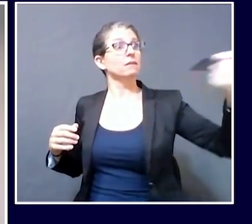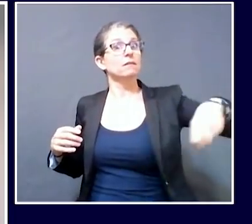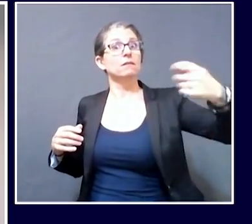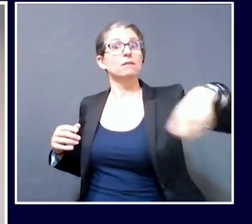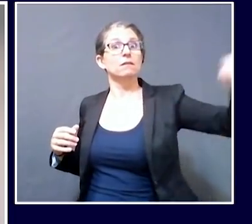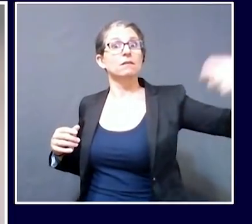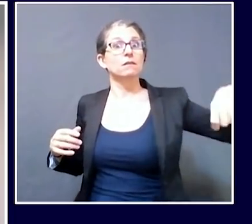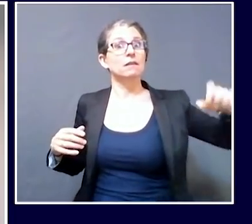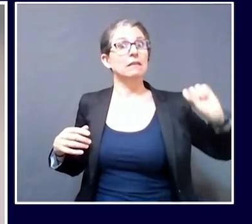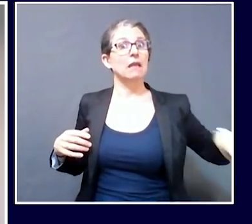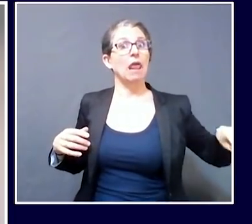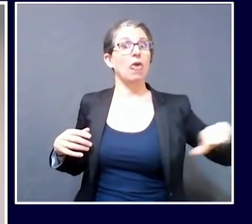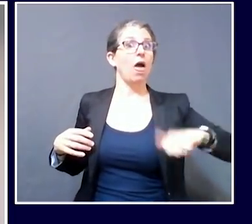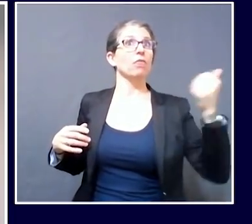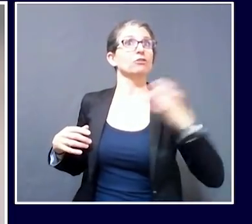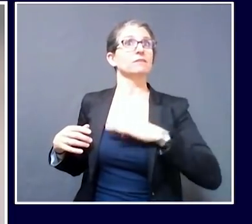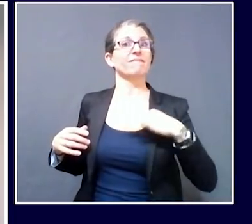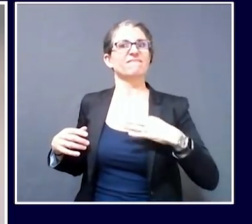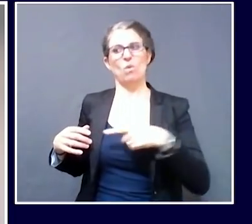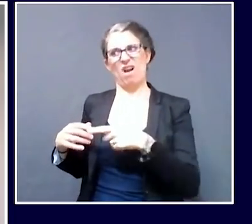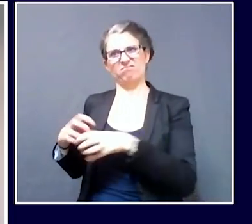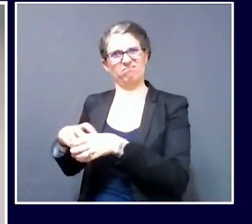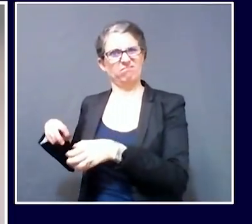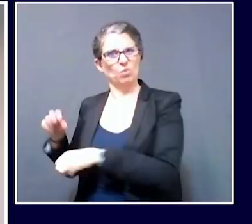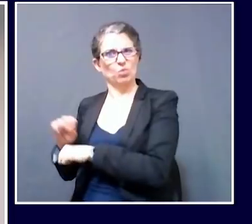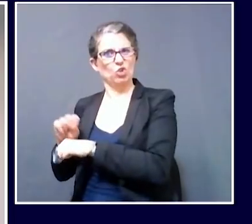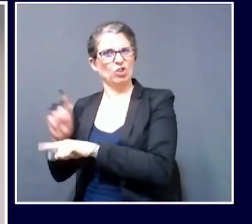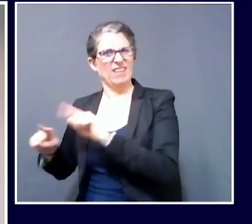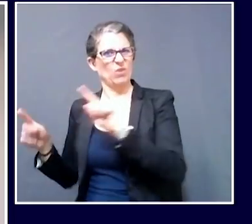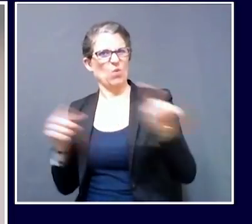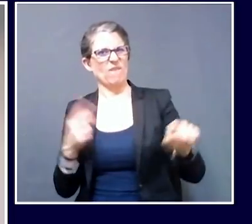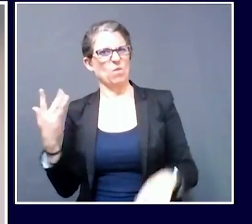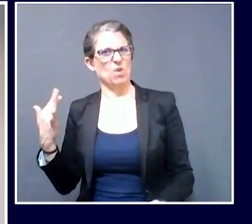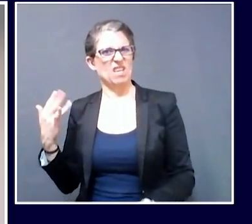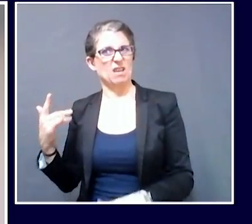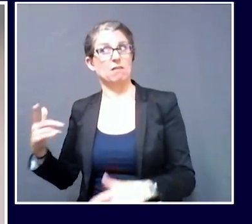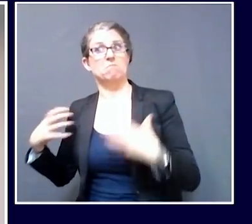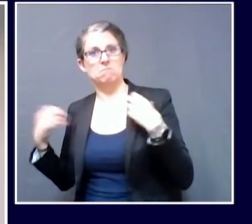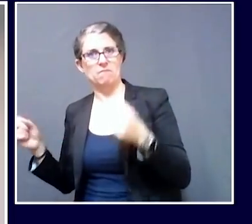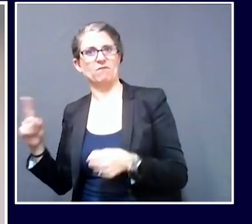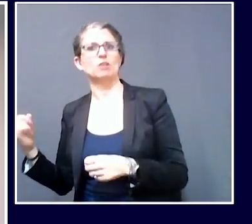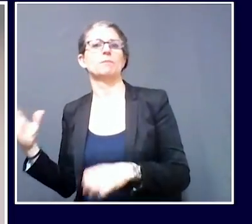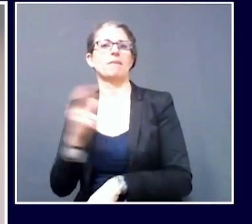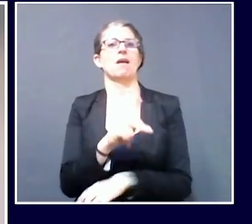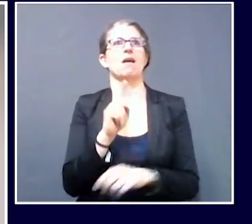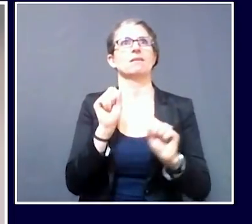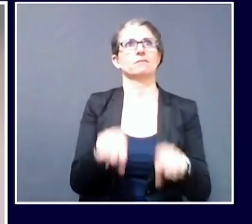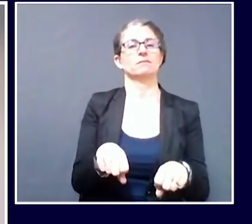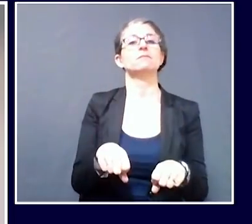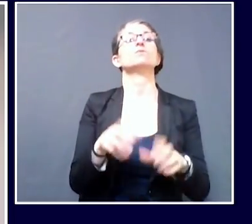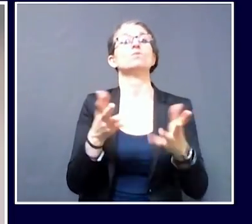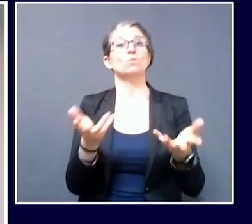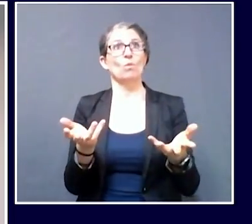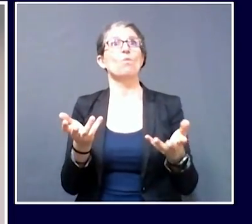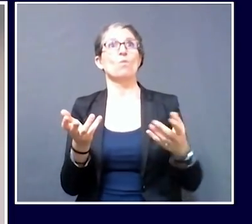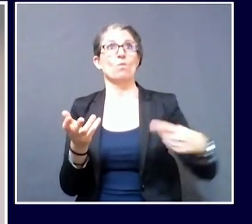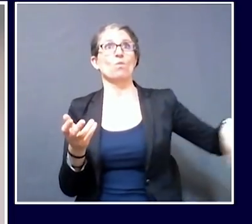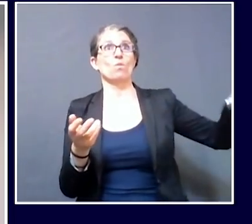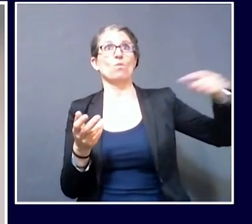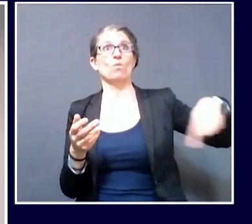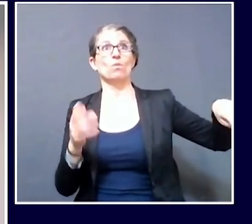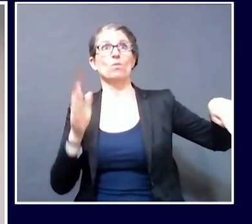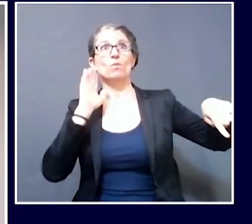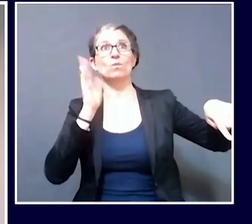of work. We're very, very close to launching a pilot to start this process